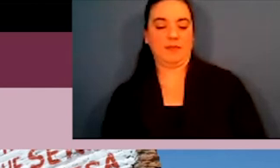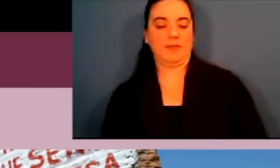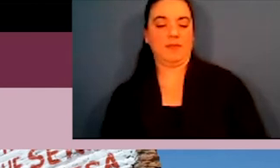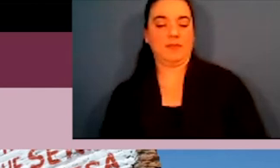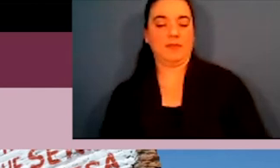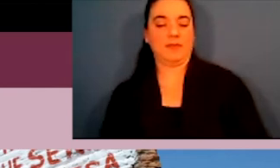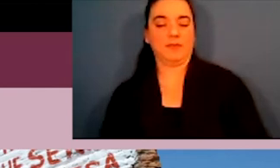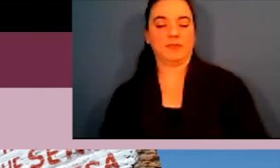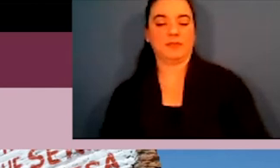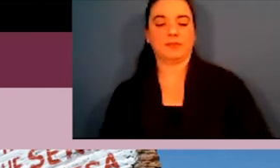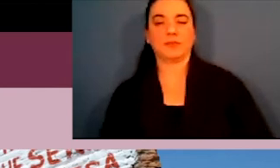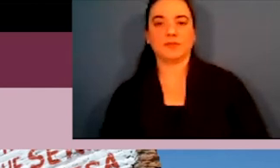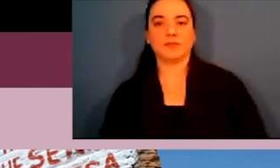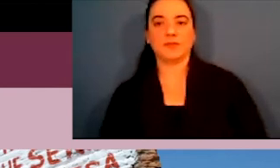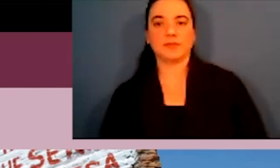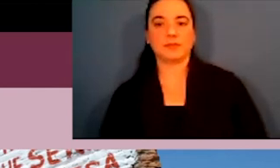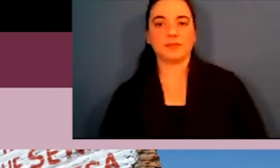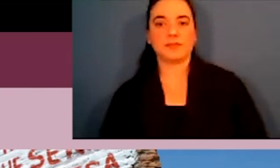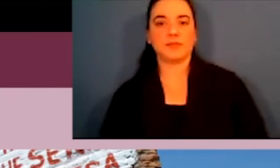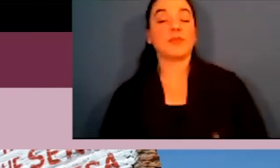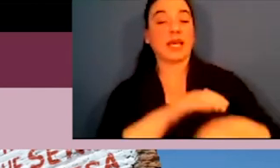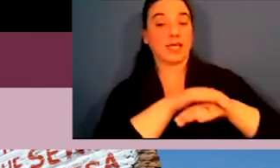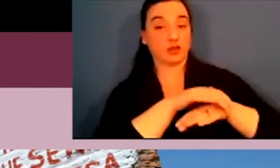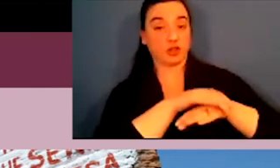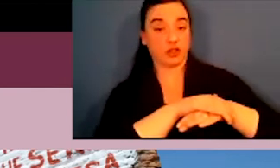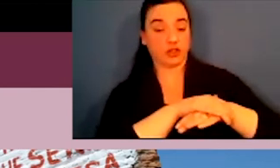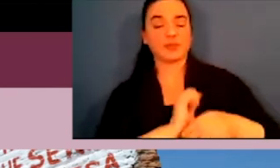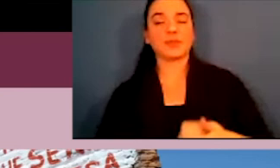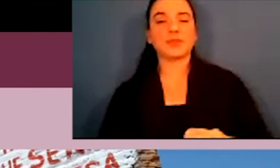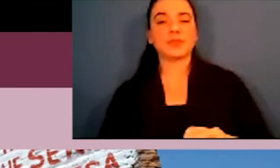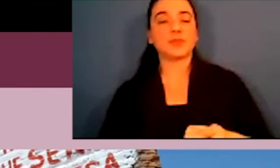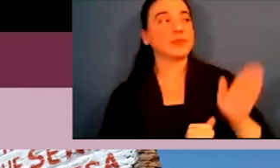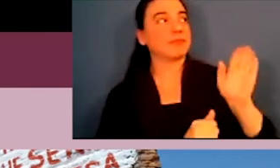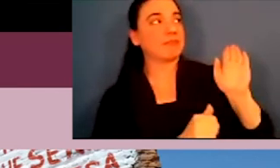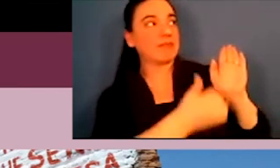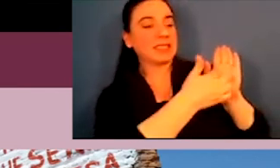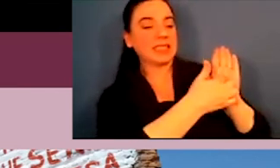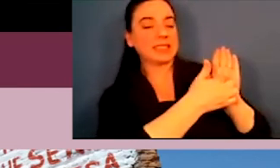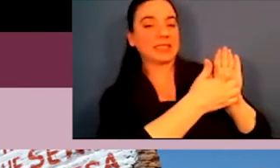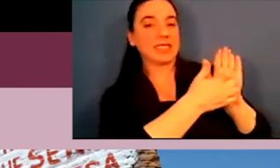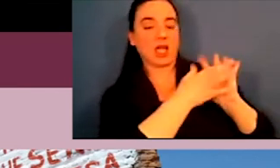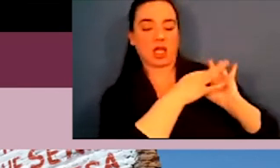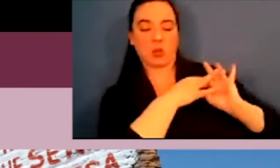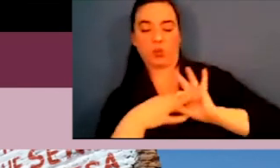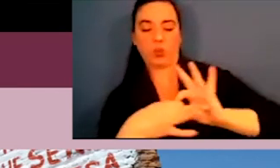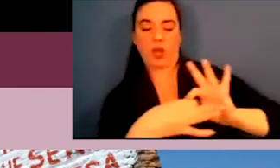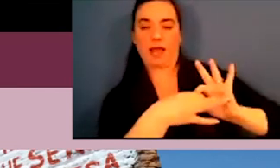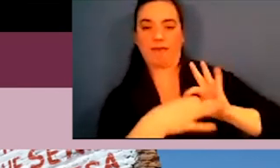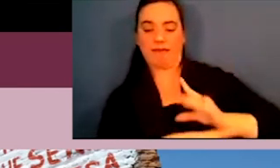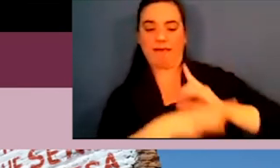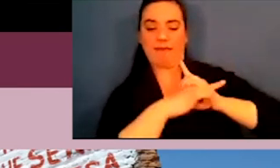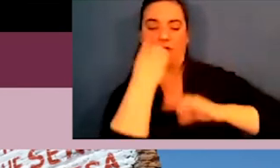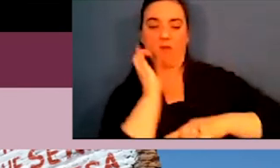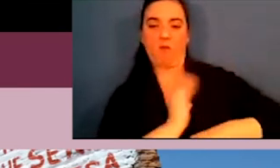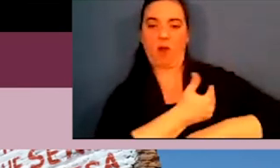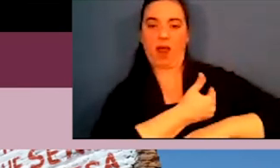de nuestros mares, lagunas y tierras. Los ikuts viniza. And in English,